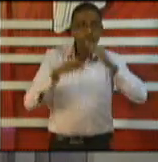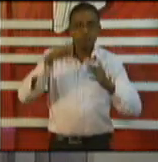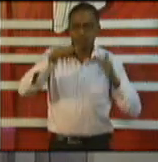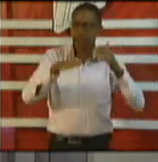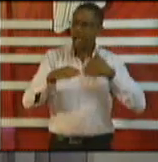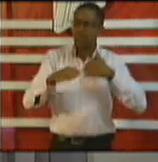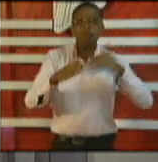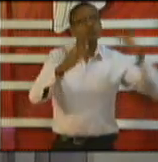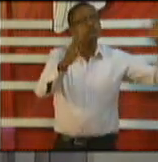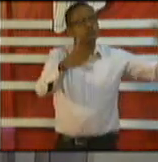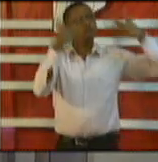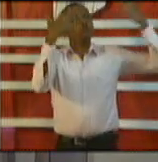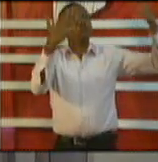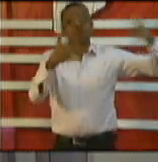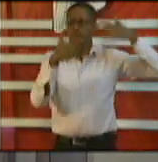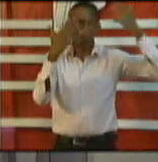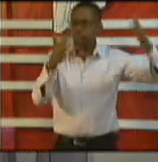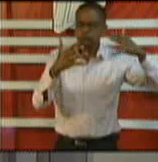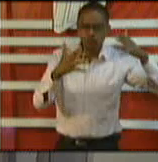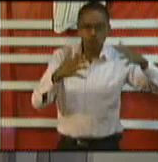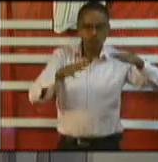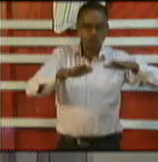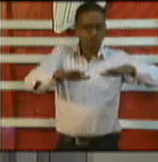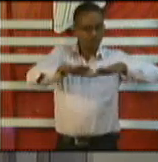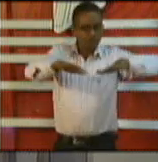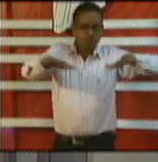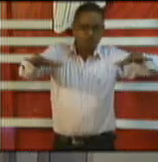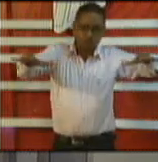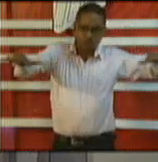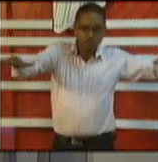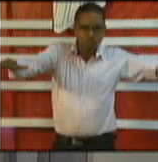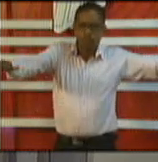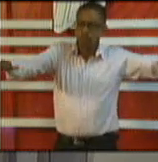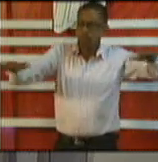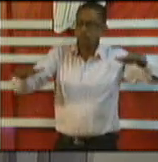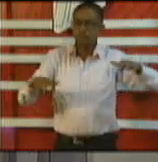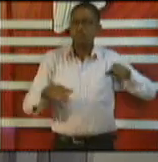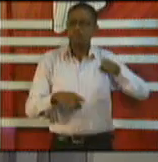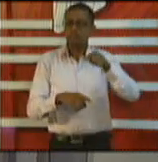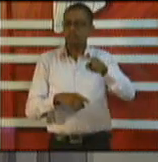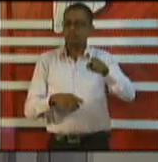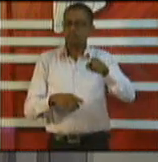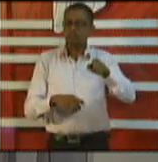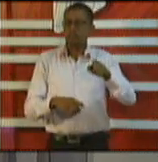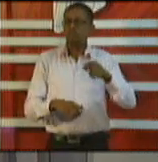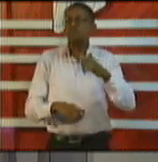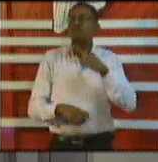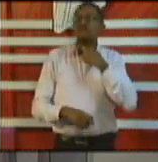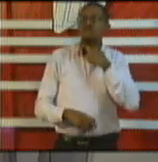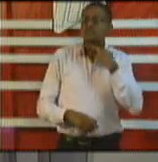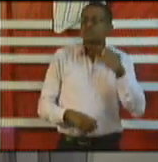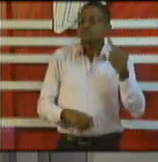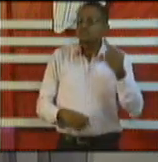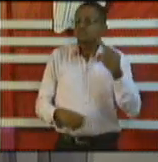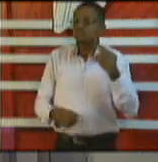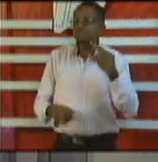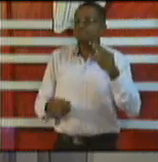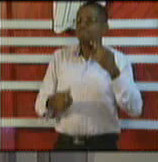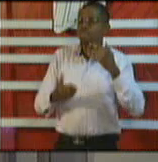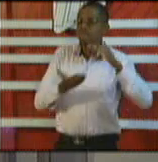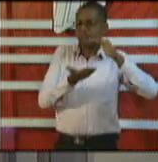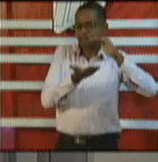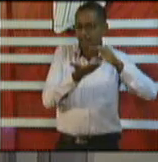wide spaces the risks tend to be much different that is why at the start